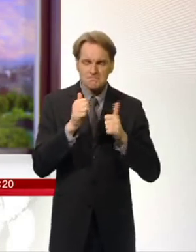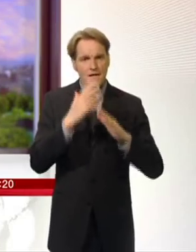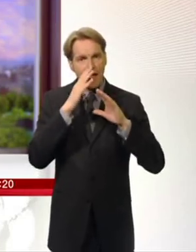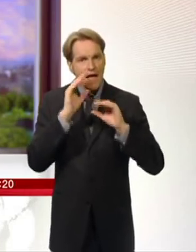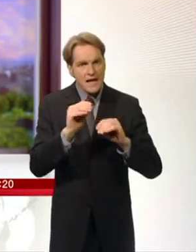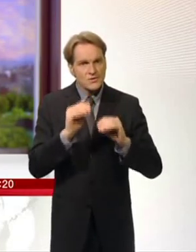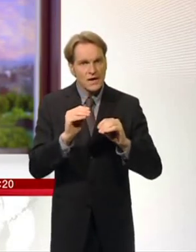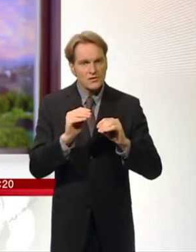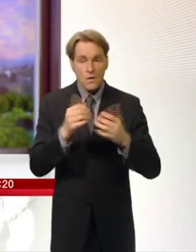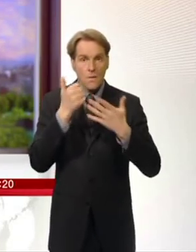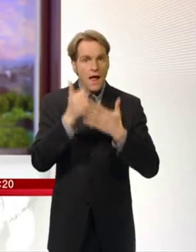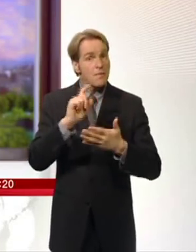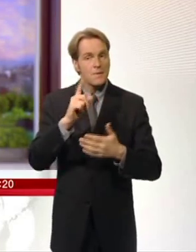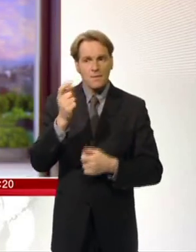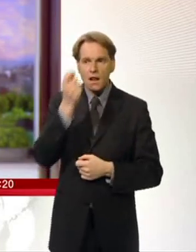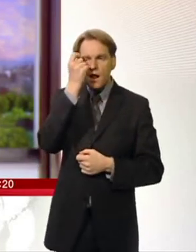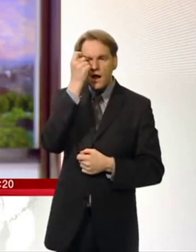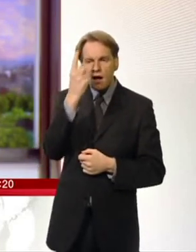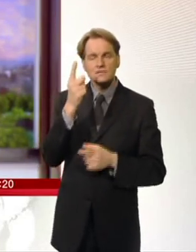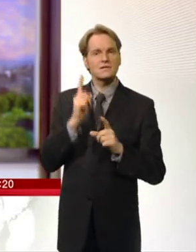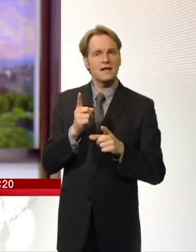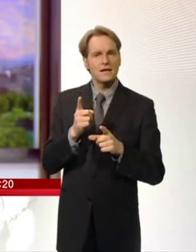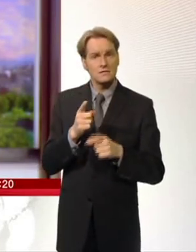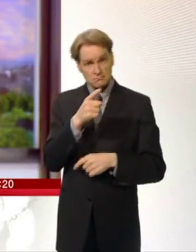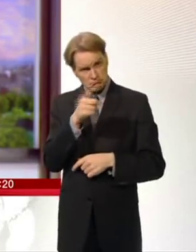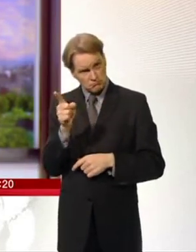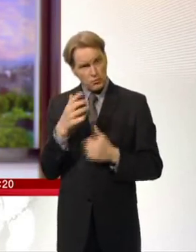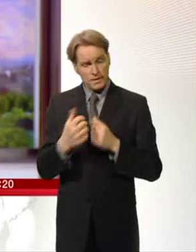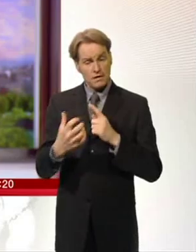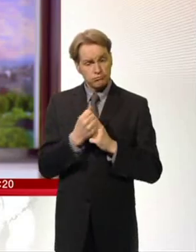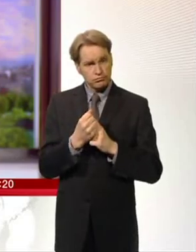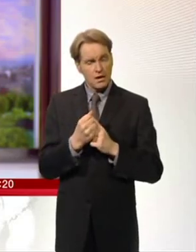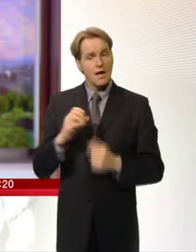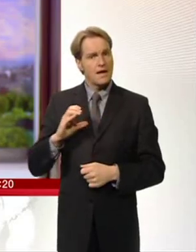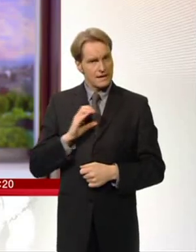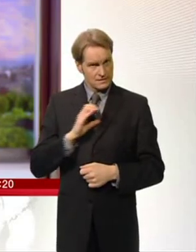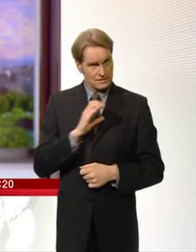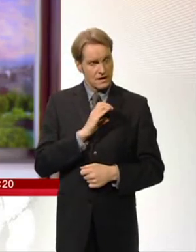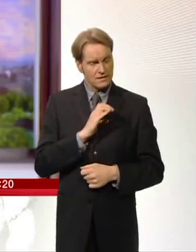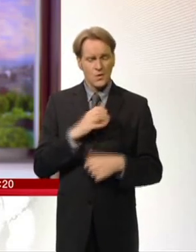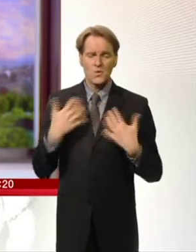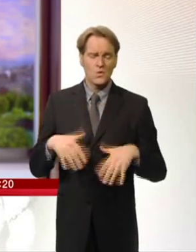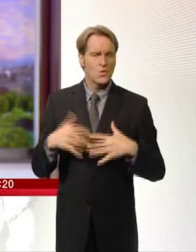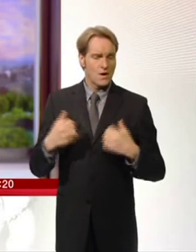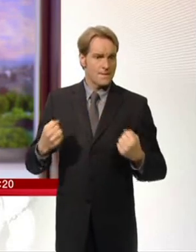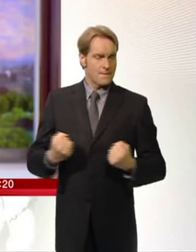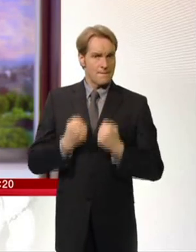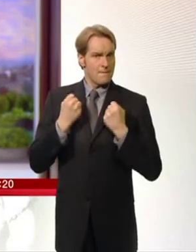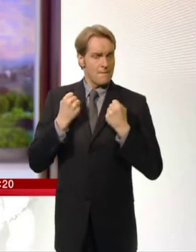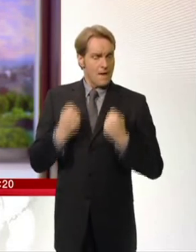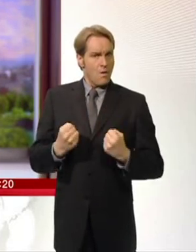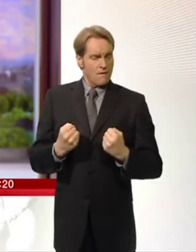open people's eyes. So anyone that's just been diagnosed with breast cancer, obviously it's going to be incredibly powerful and emotional.